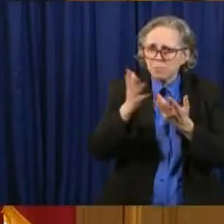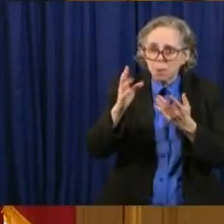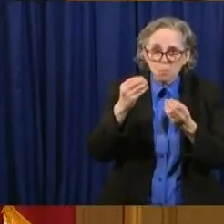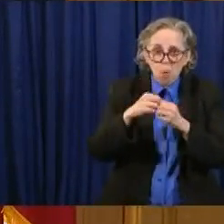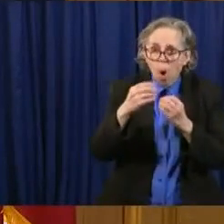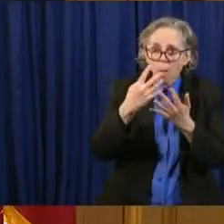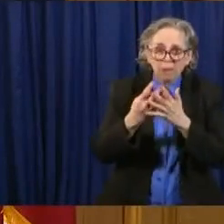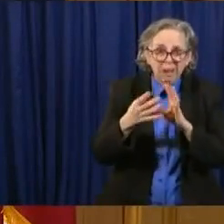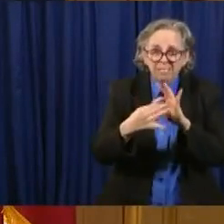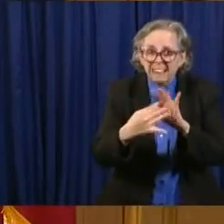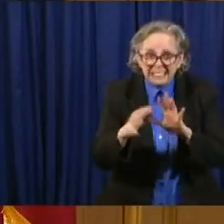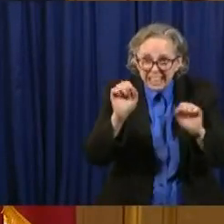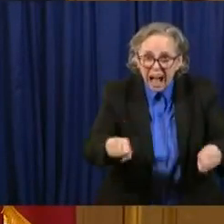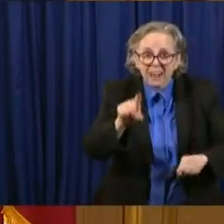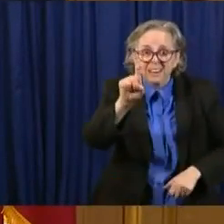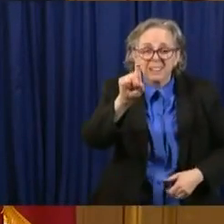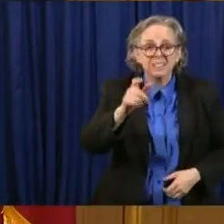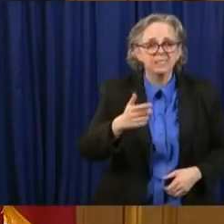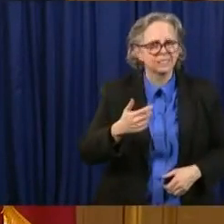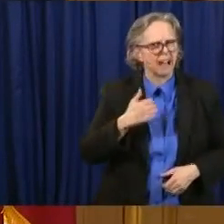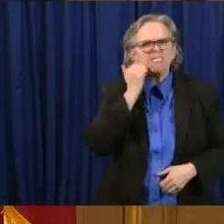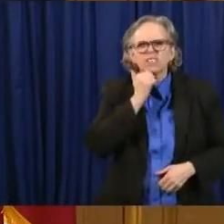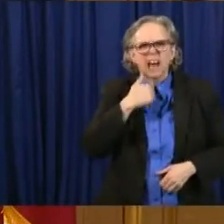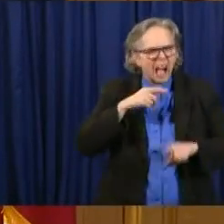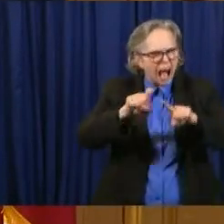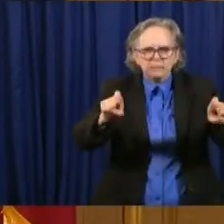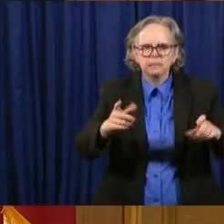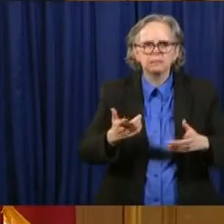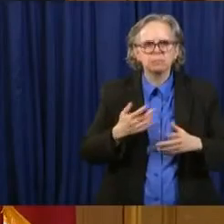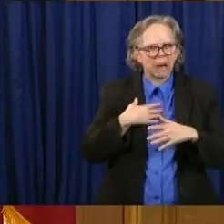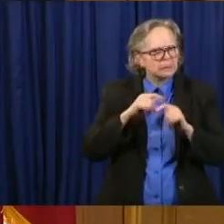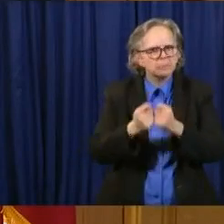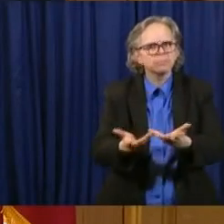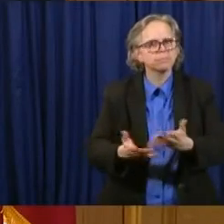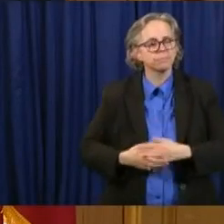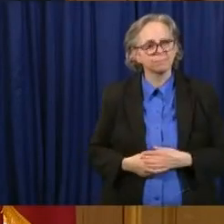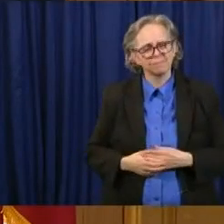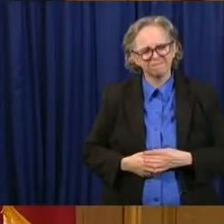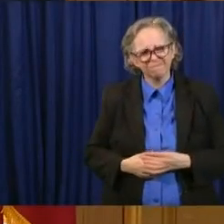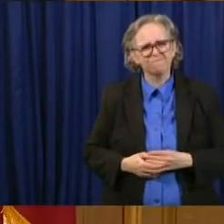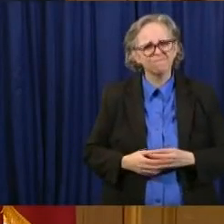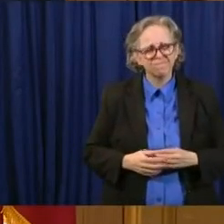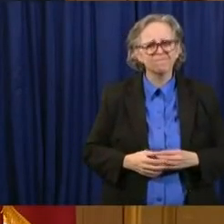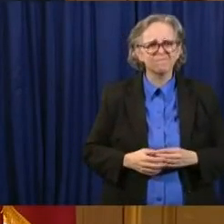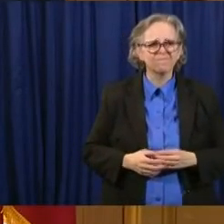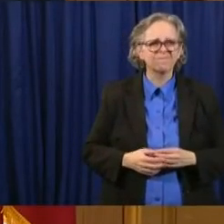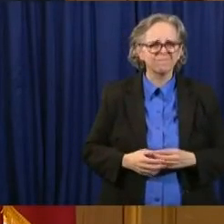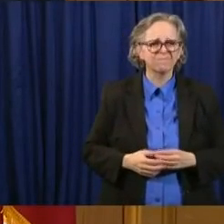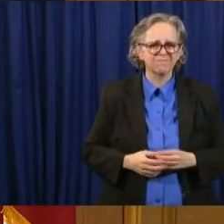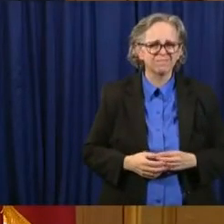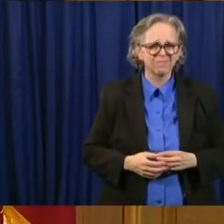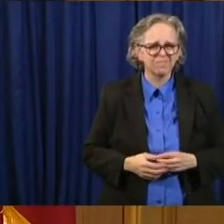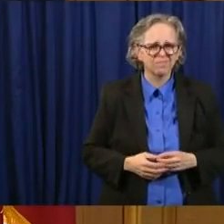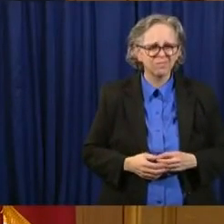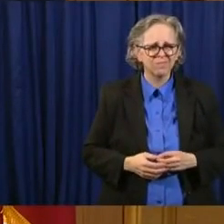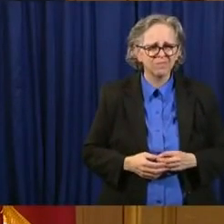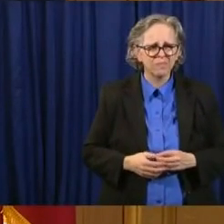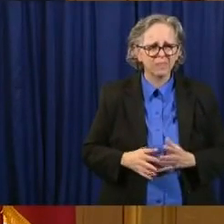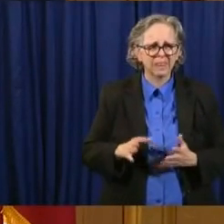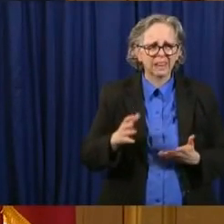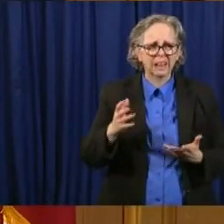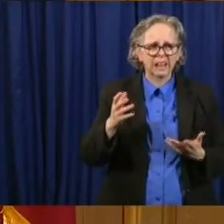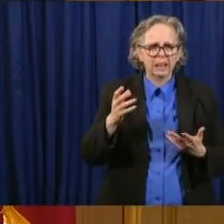And when you look at what they're in there for, what we know about them.